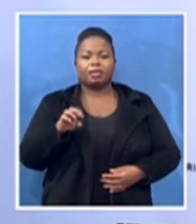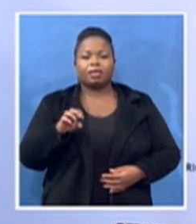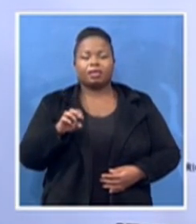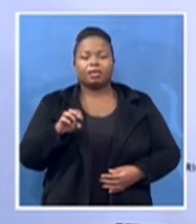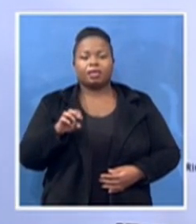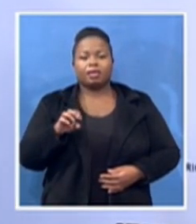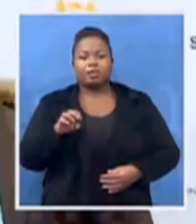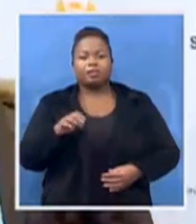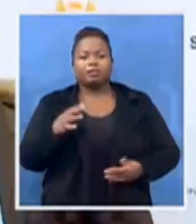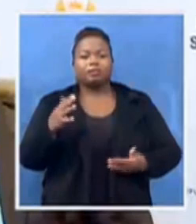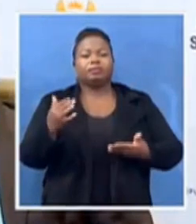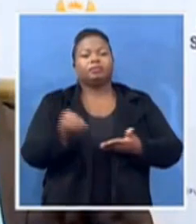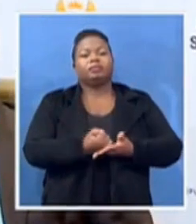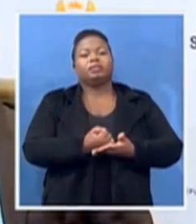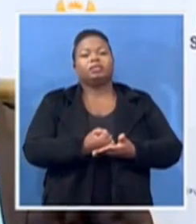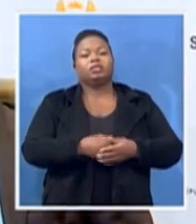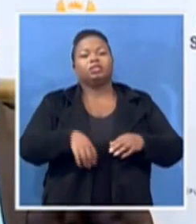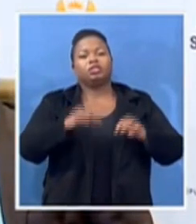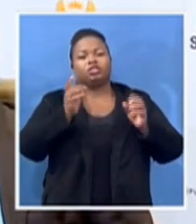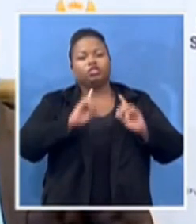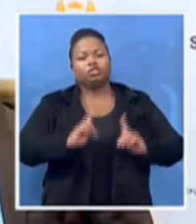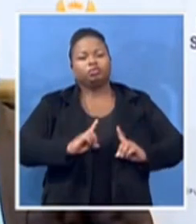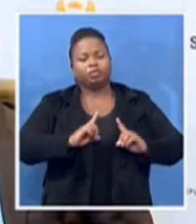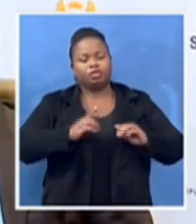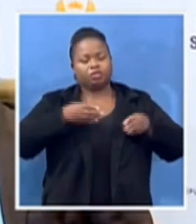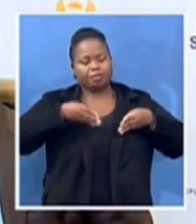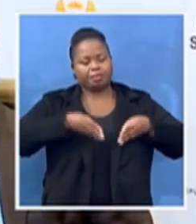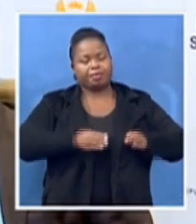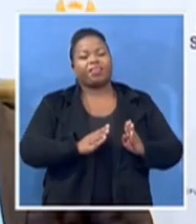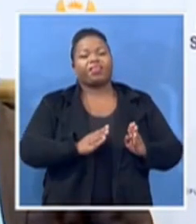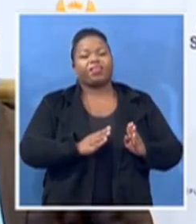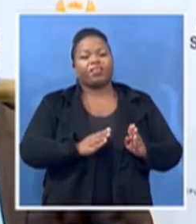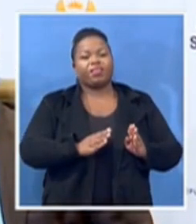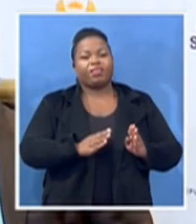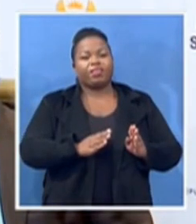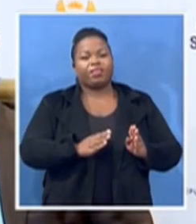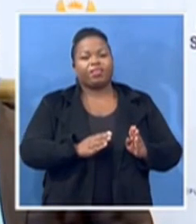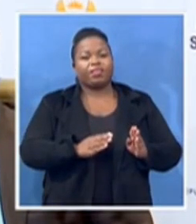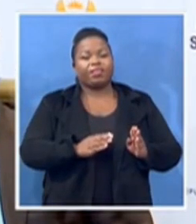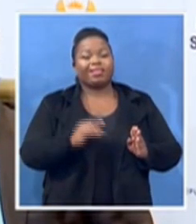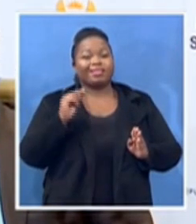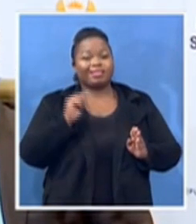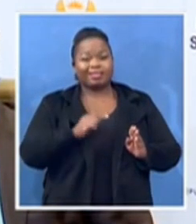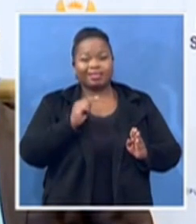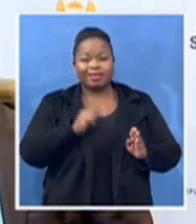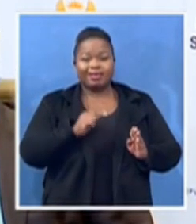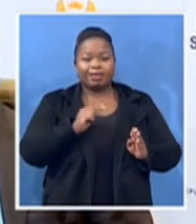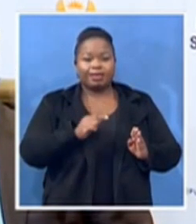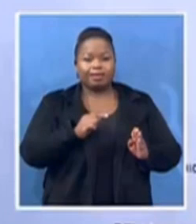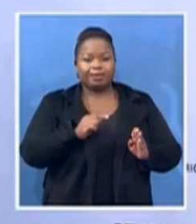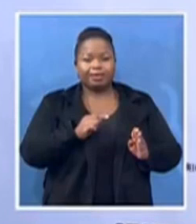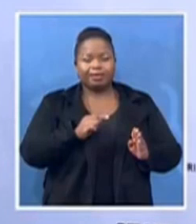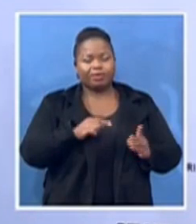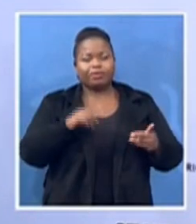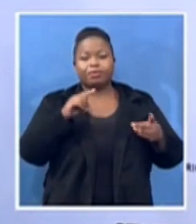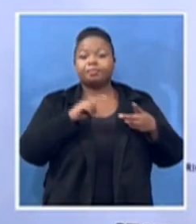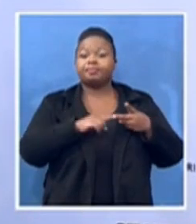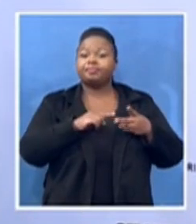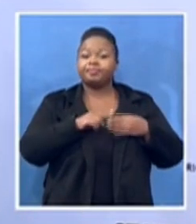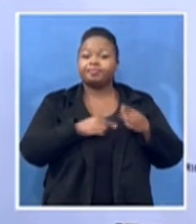that had to do with universal suffrage.